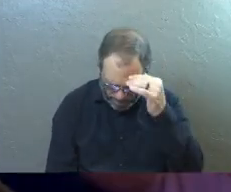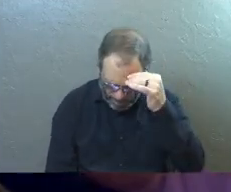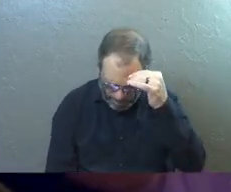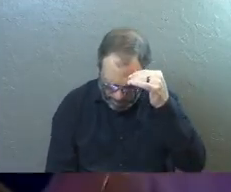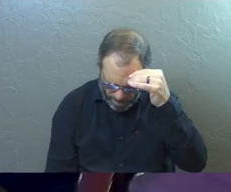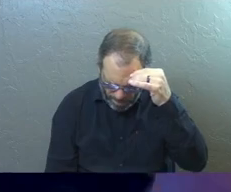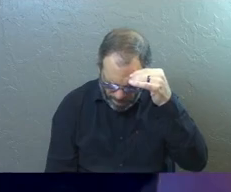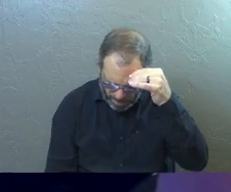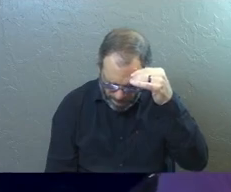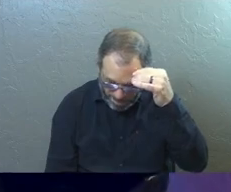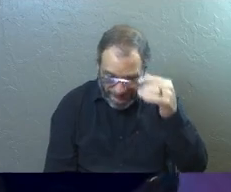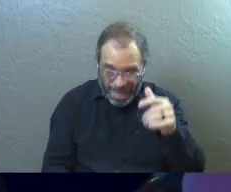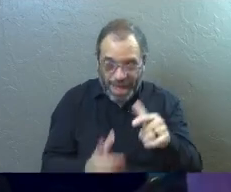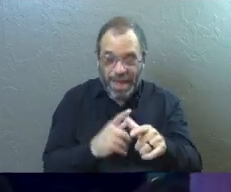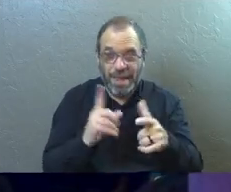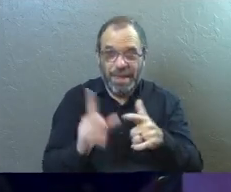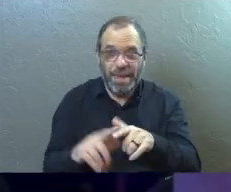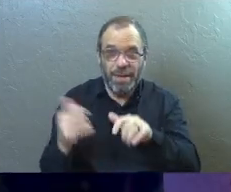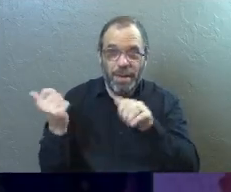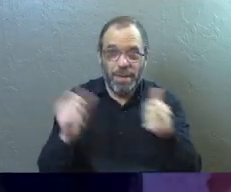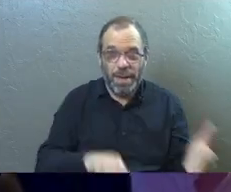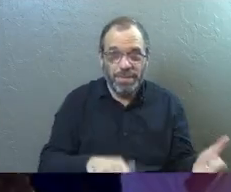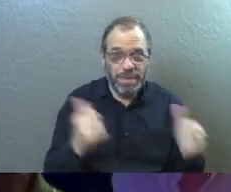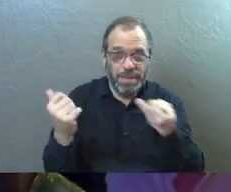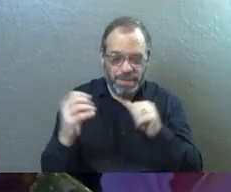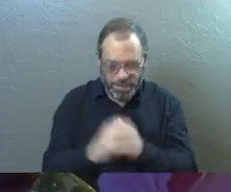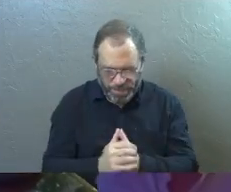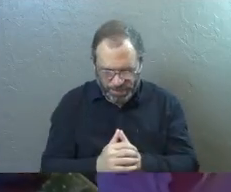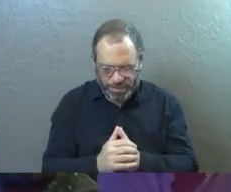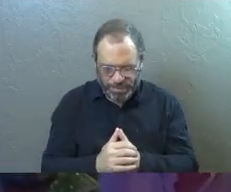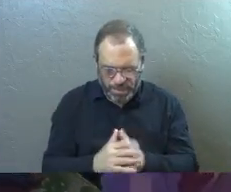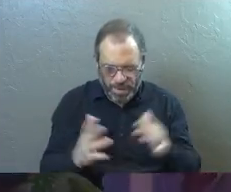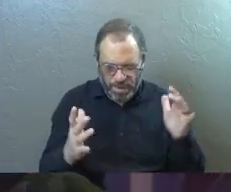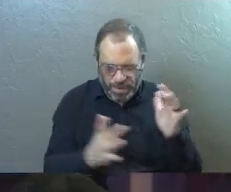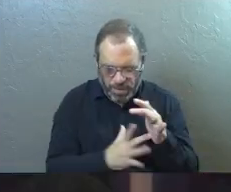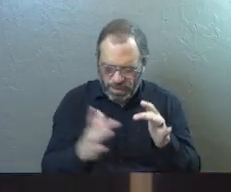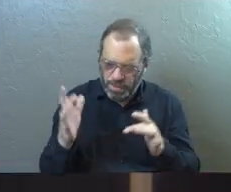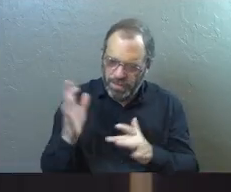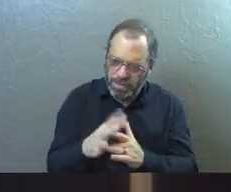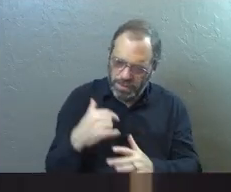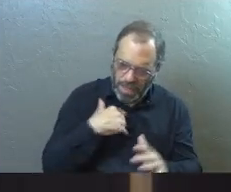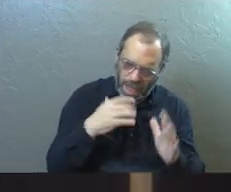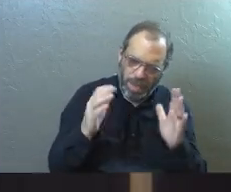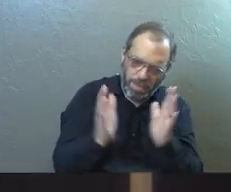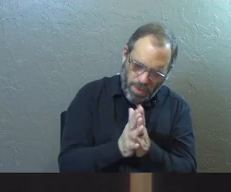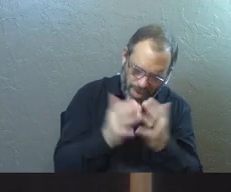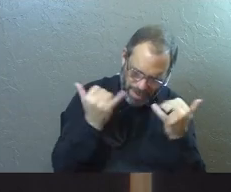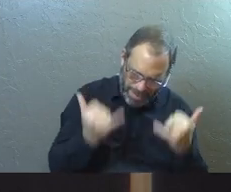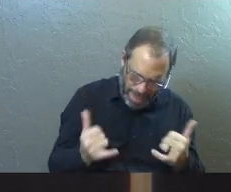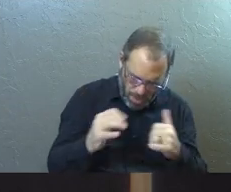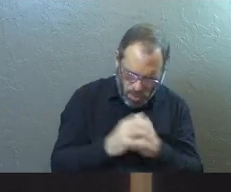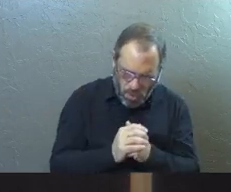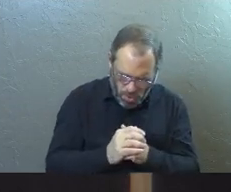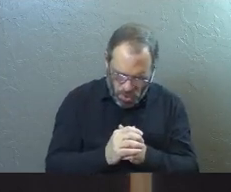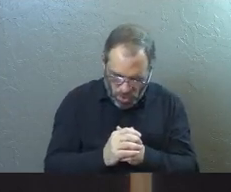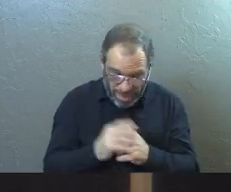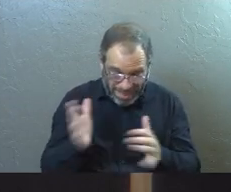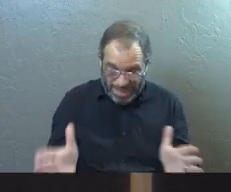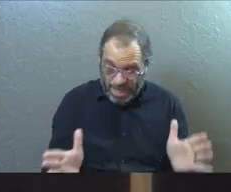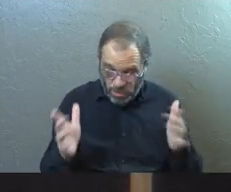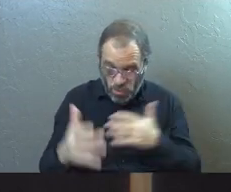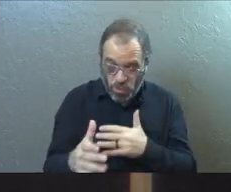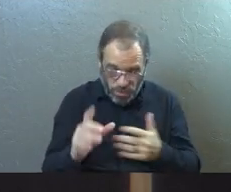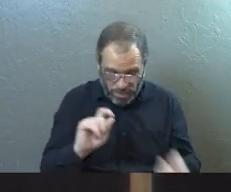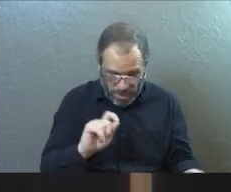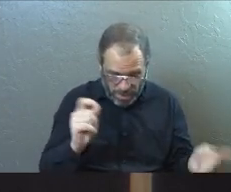And then baptisms. Ooh. Jesus, I pray, God, that you would, even now, God, as this room